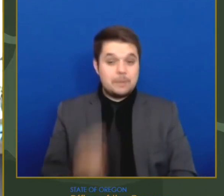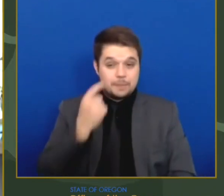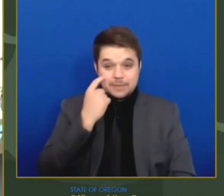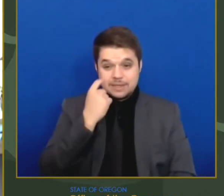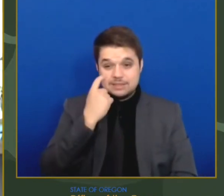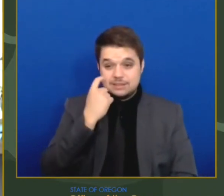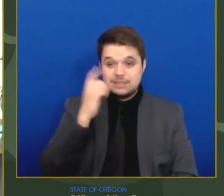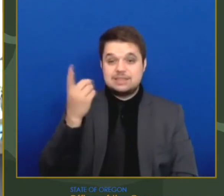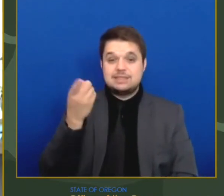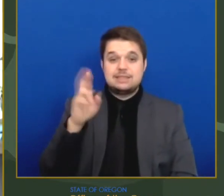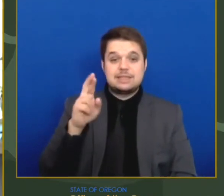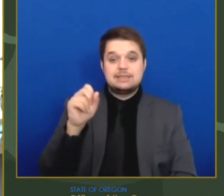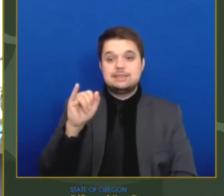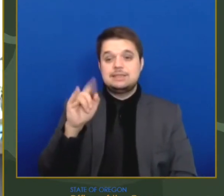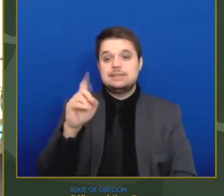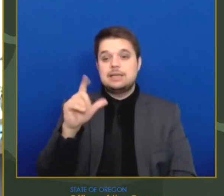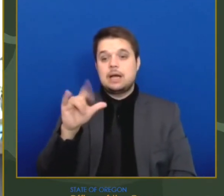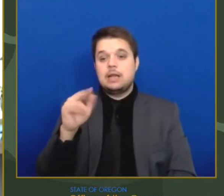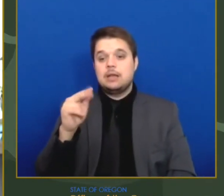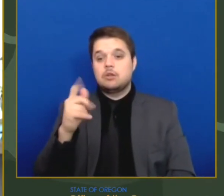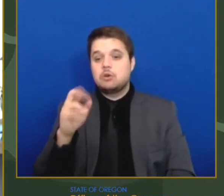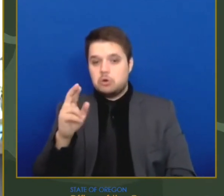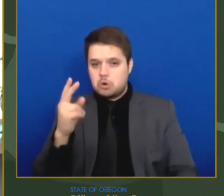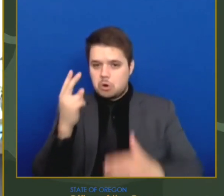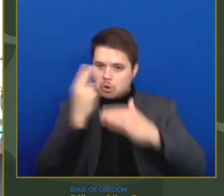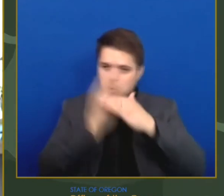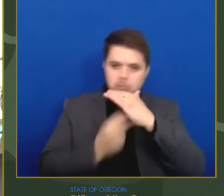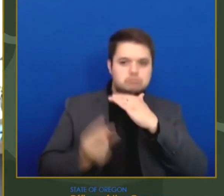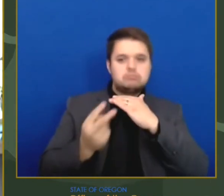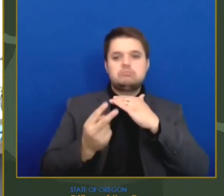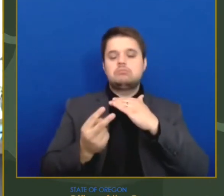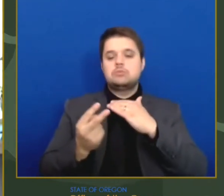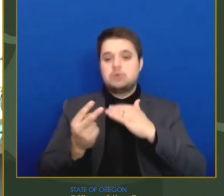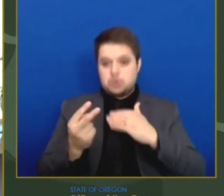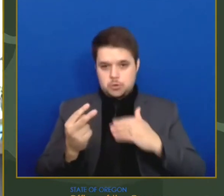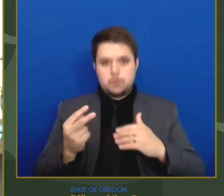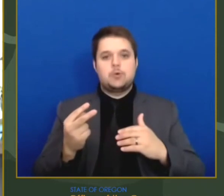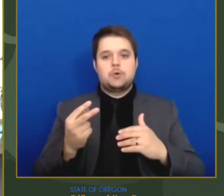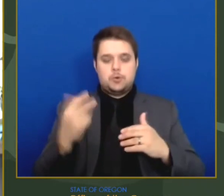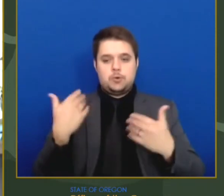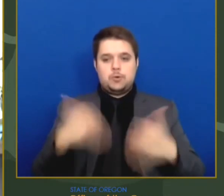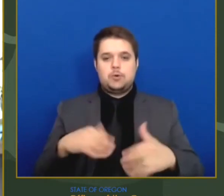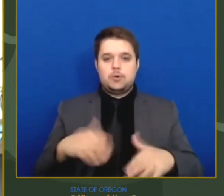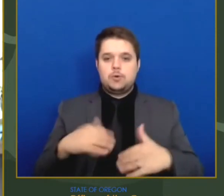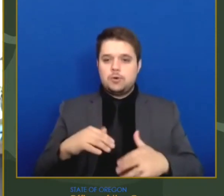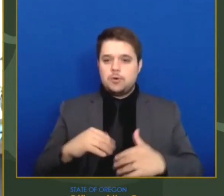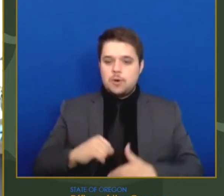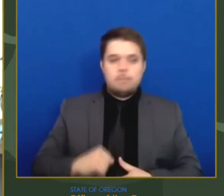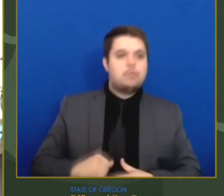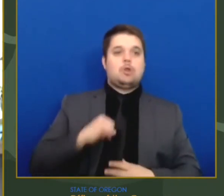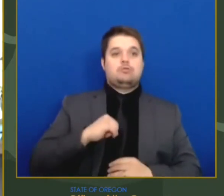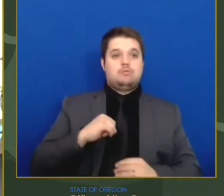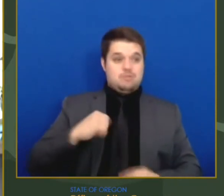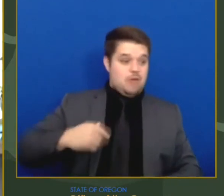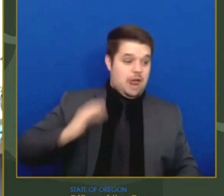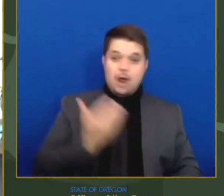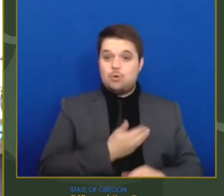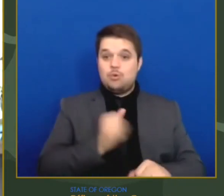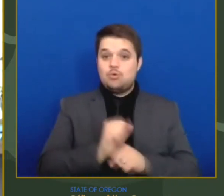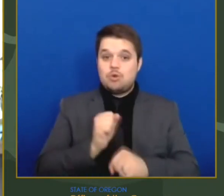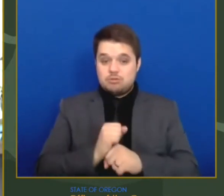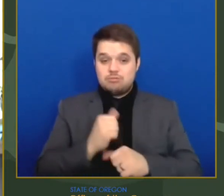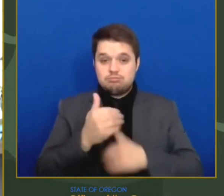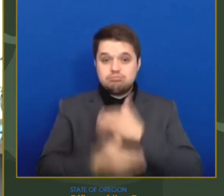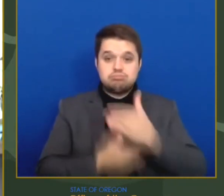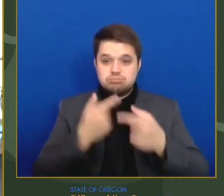-19 in Oregon. And I'm truly proud of the efforts that we all have made to help slow the spread of this virus in our